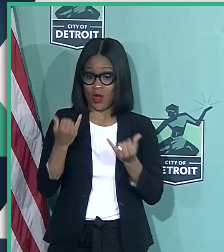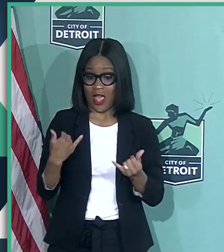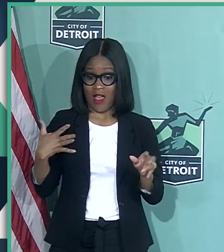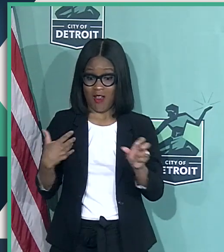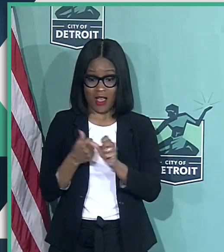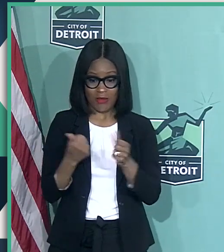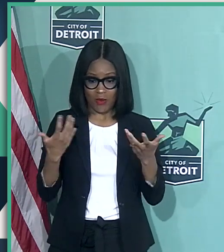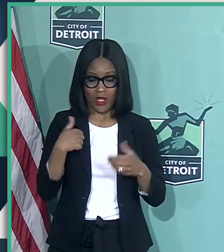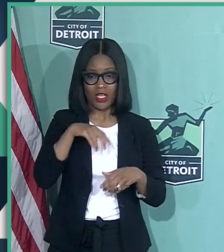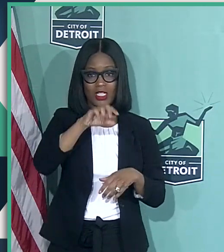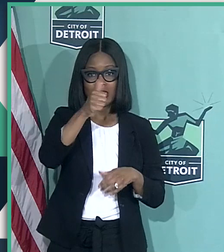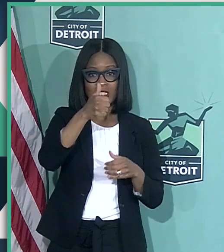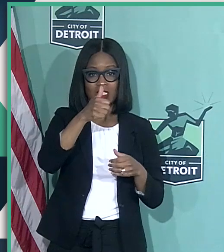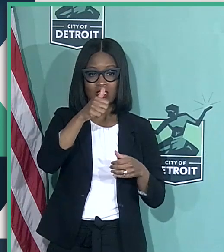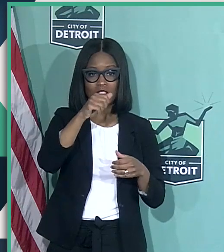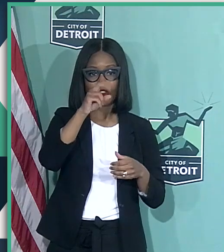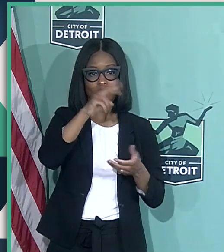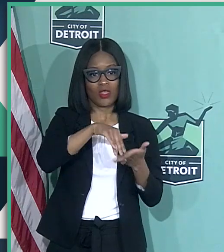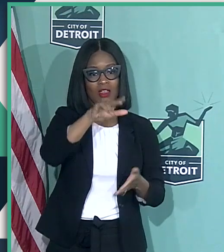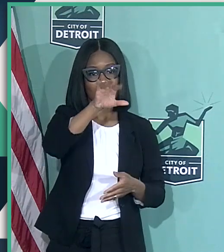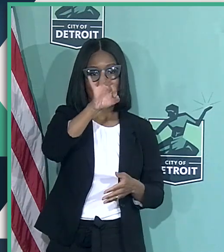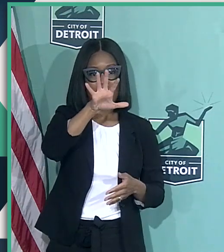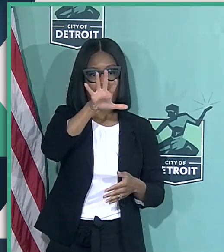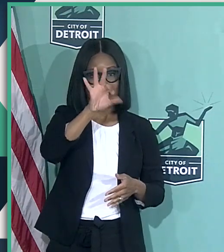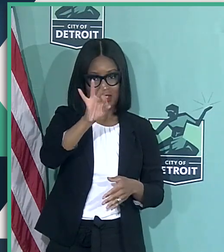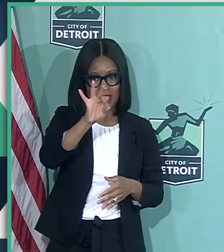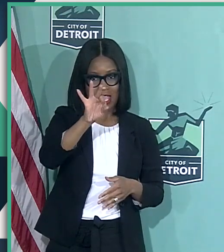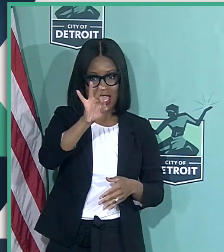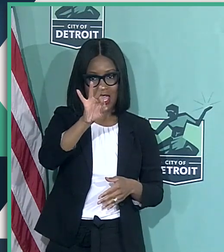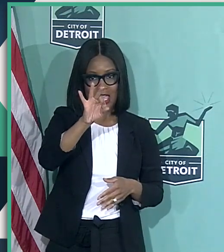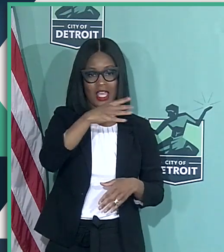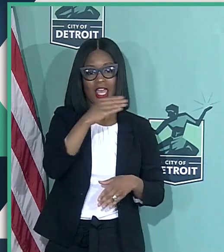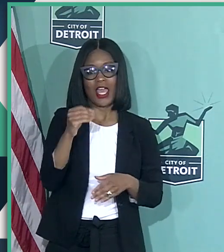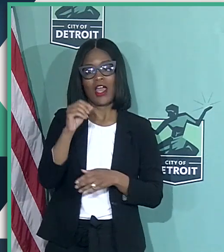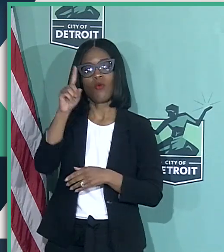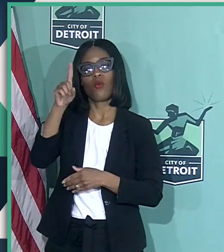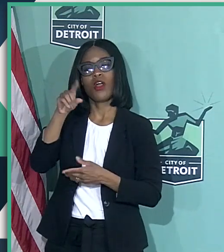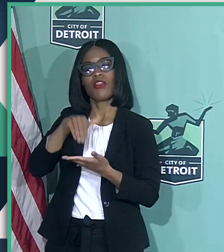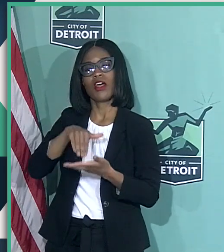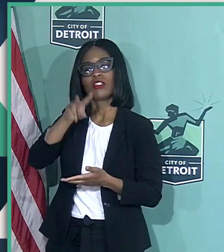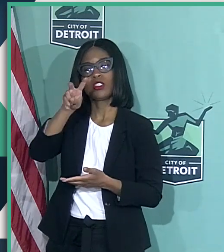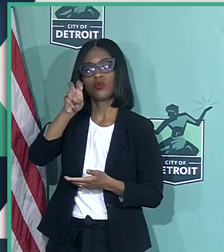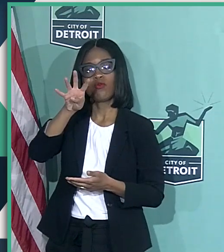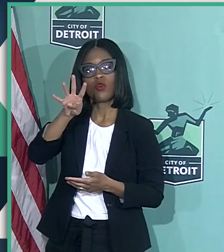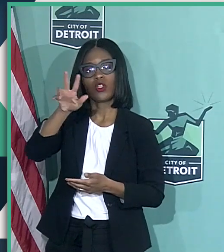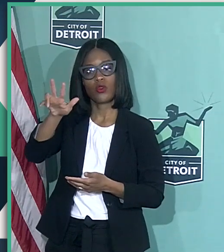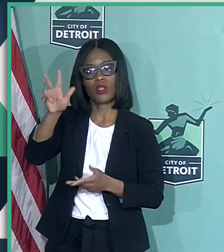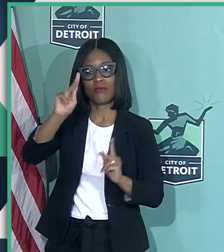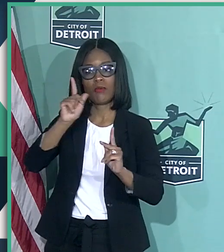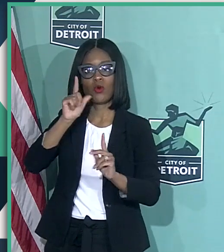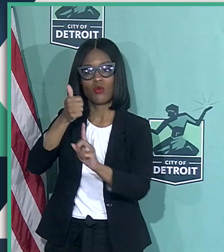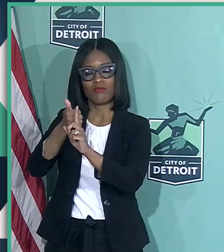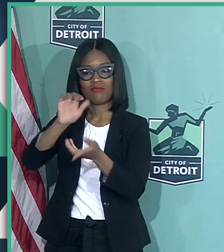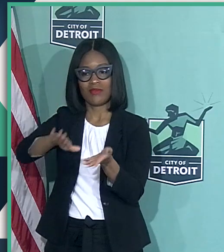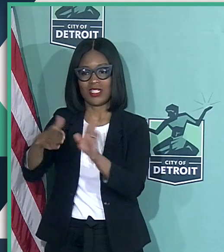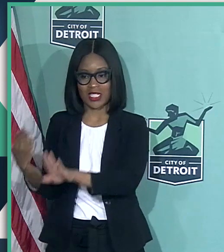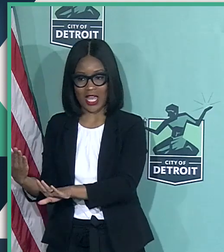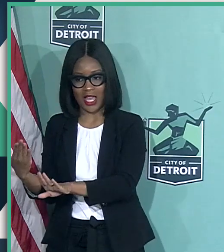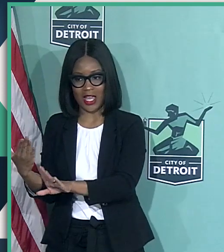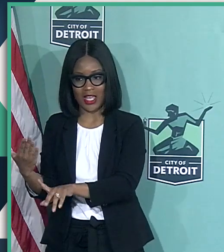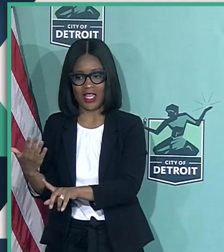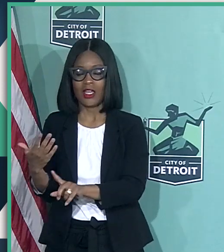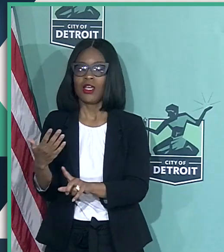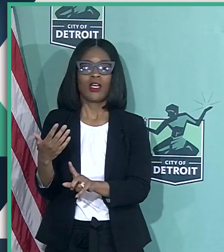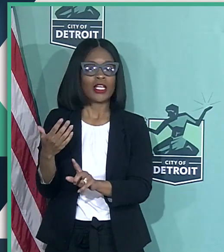,259 confirmed cases and 1,243 deaths. Each